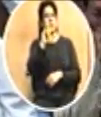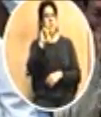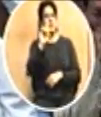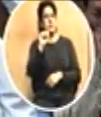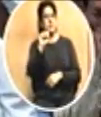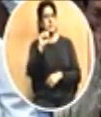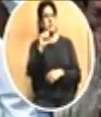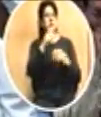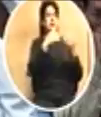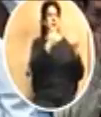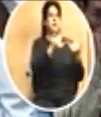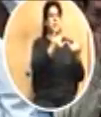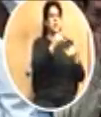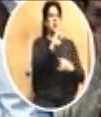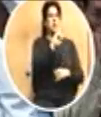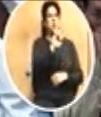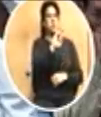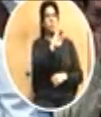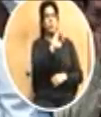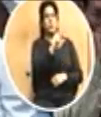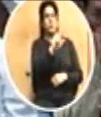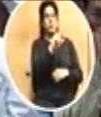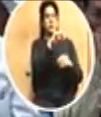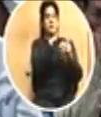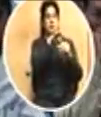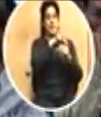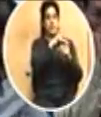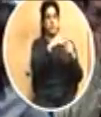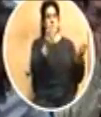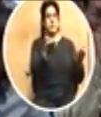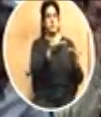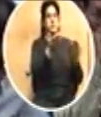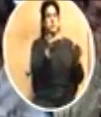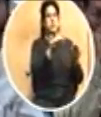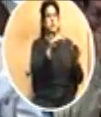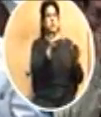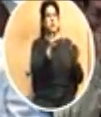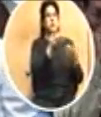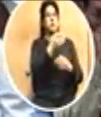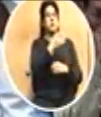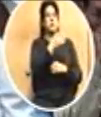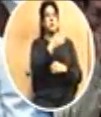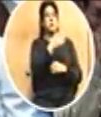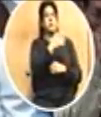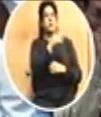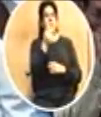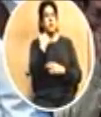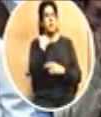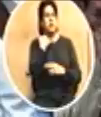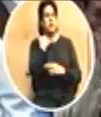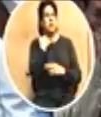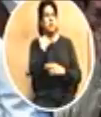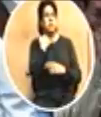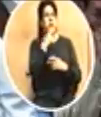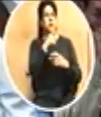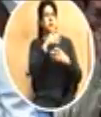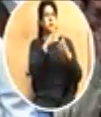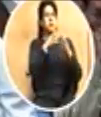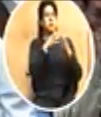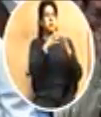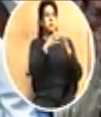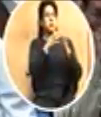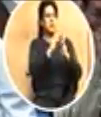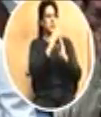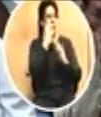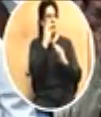recall election is before us, you have the audacity to question its worth.